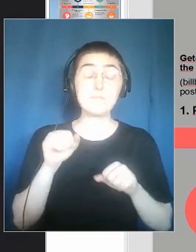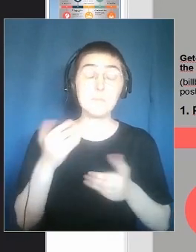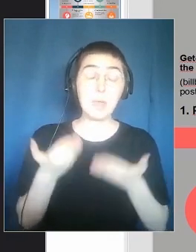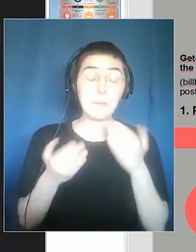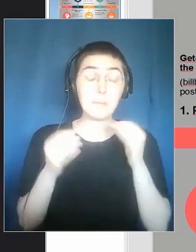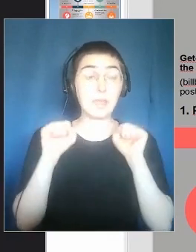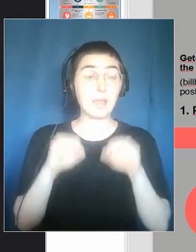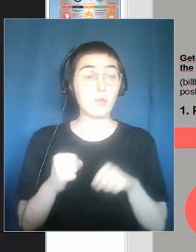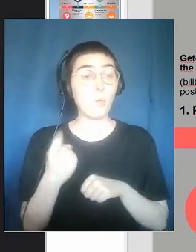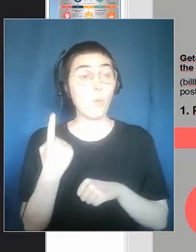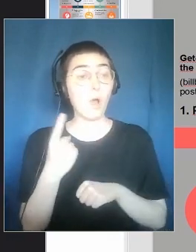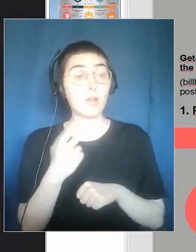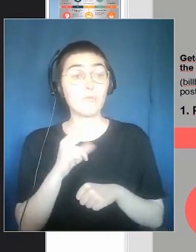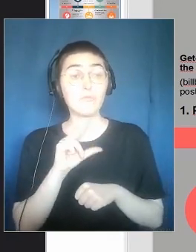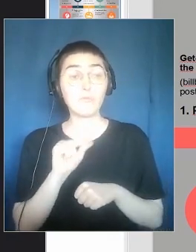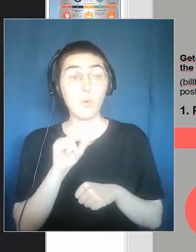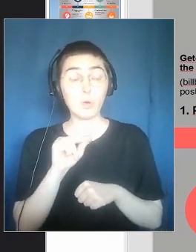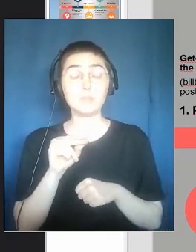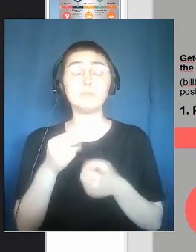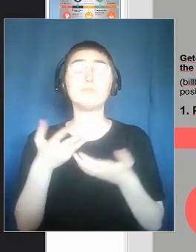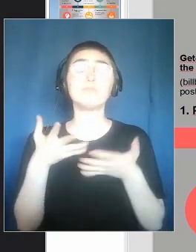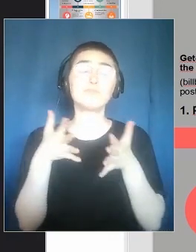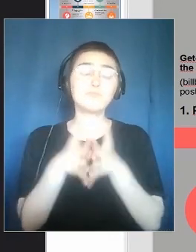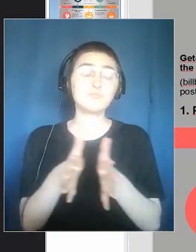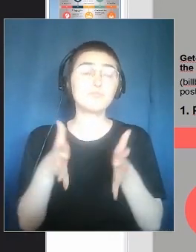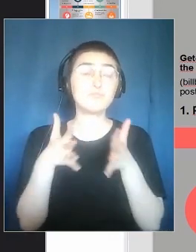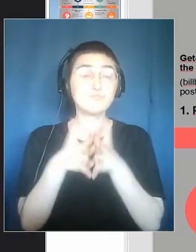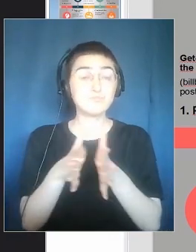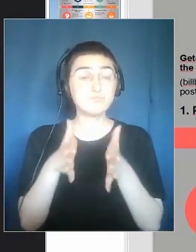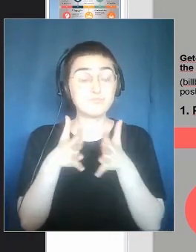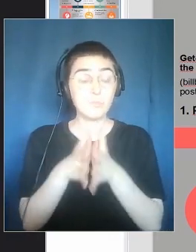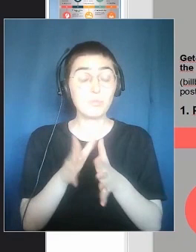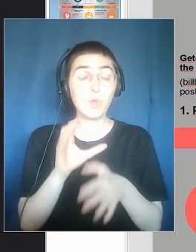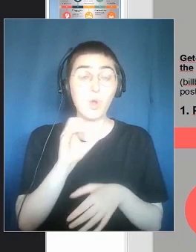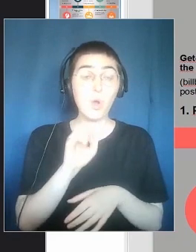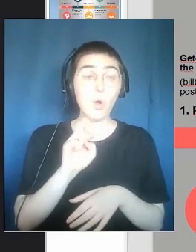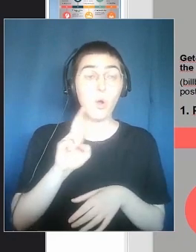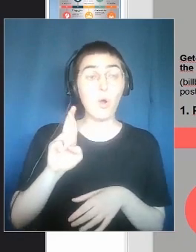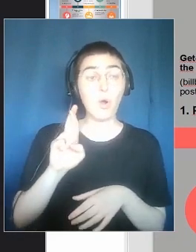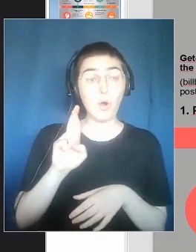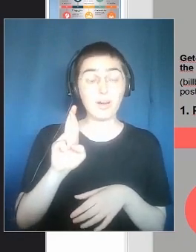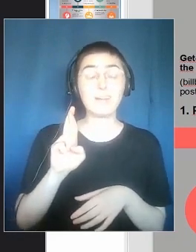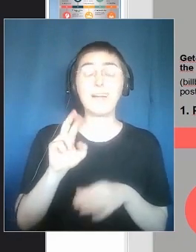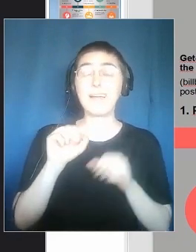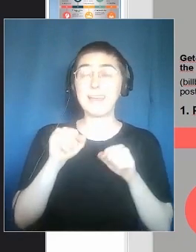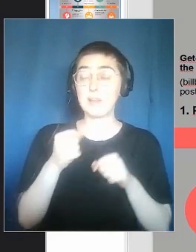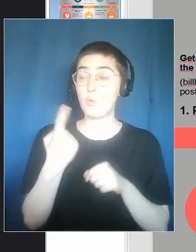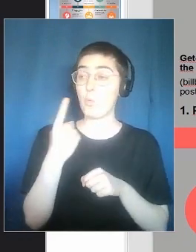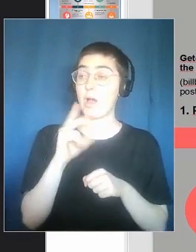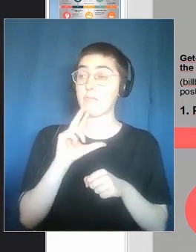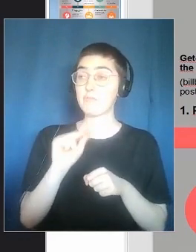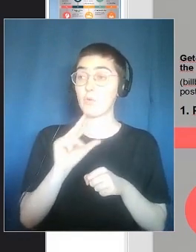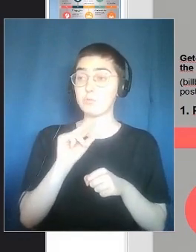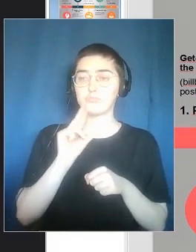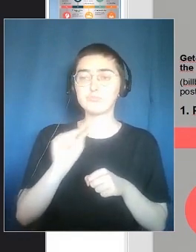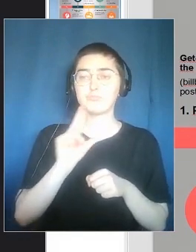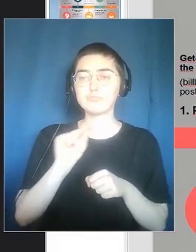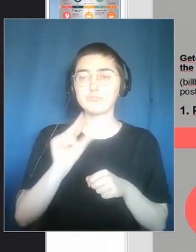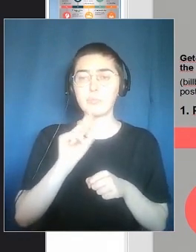narrating voice or two narrating voices. But within this tale, there are different